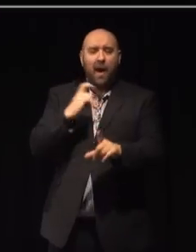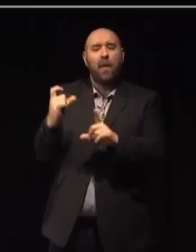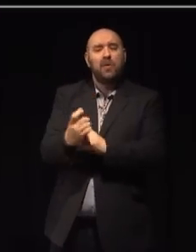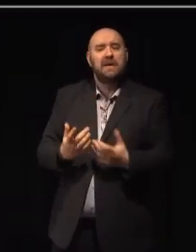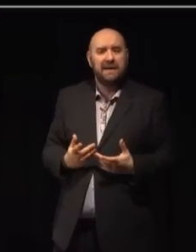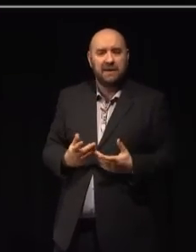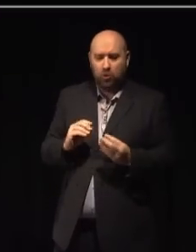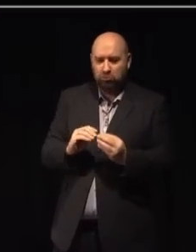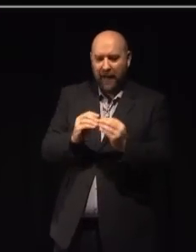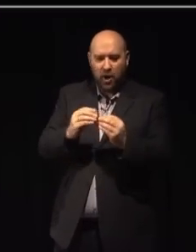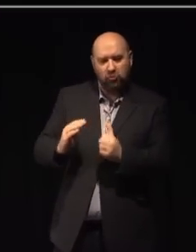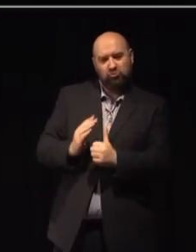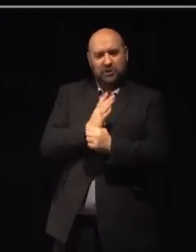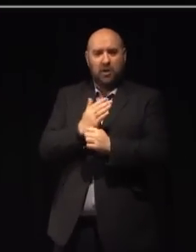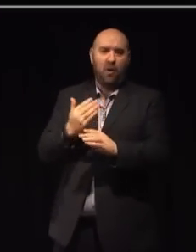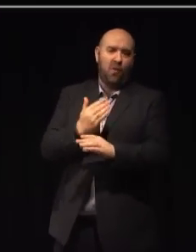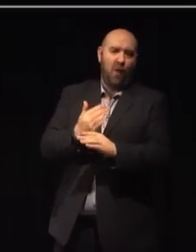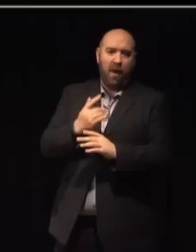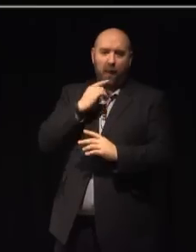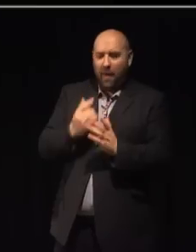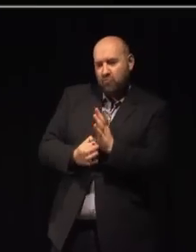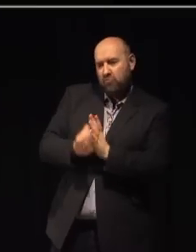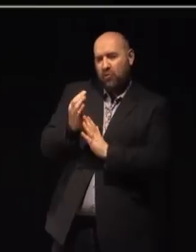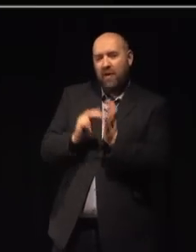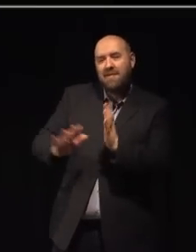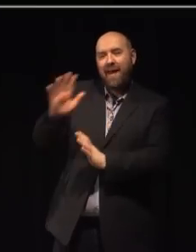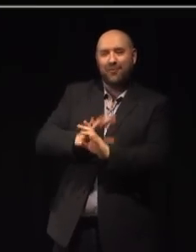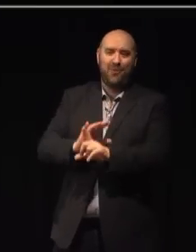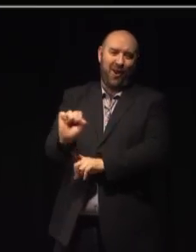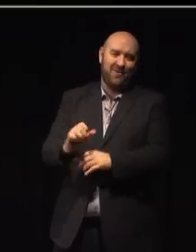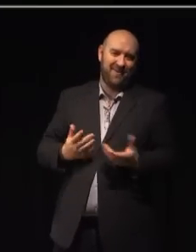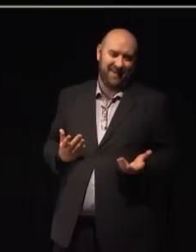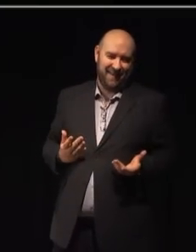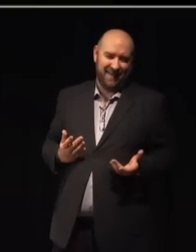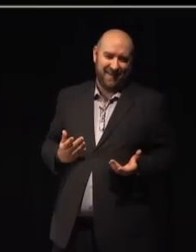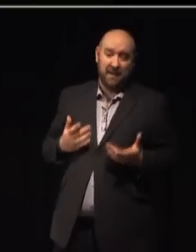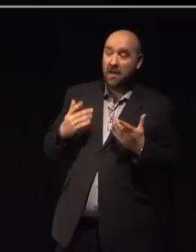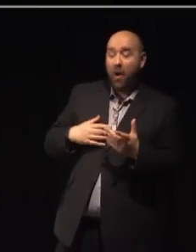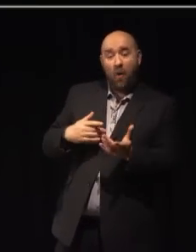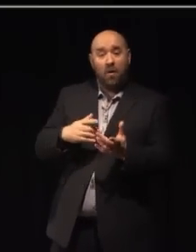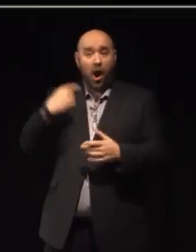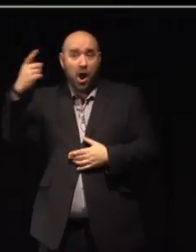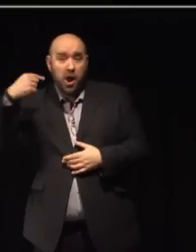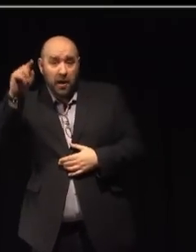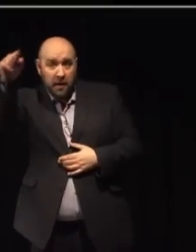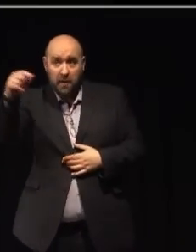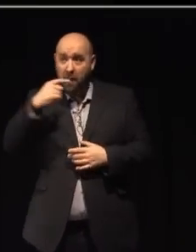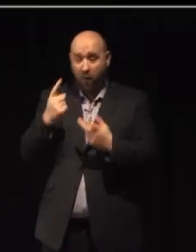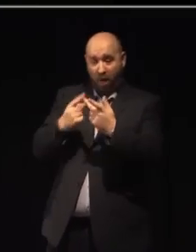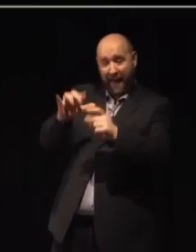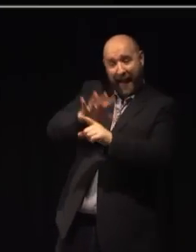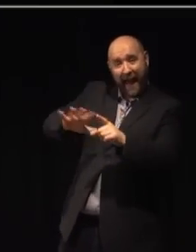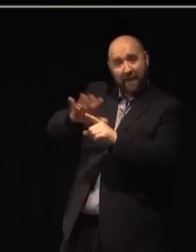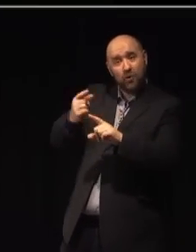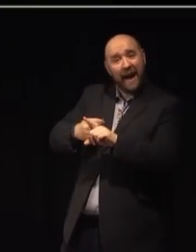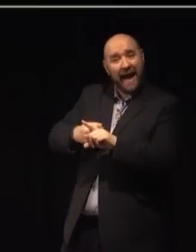work that will enrich our national culture. And so that the interchange between our great capital city, London, and other parts